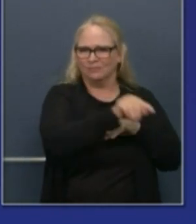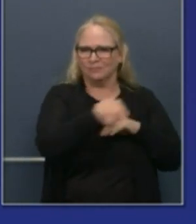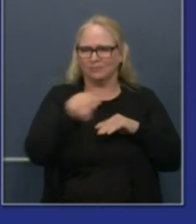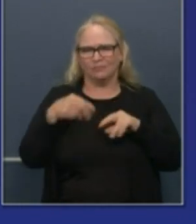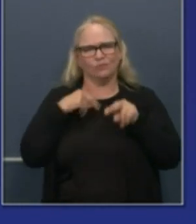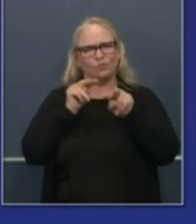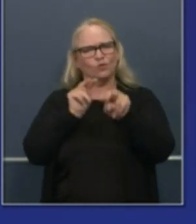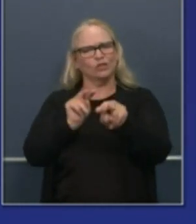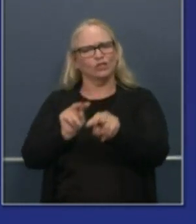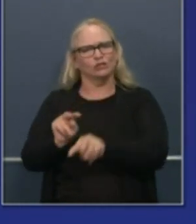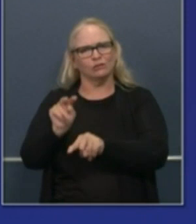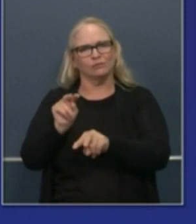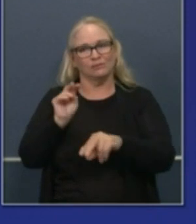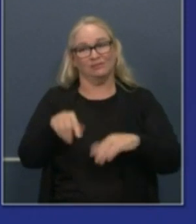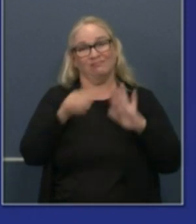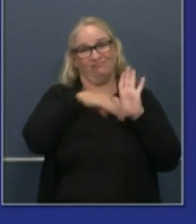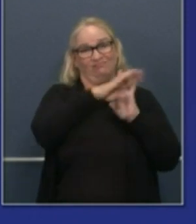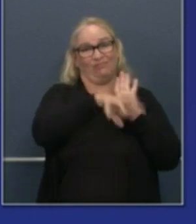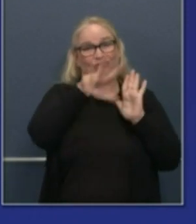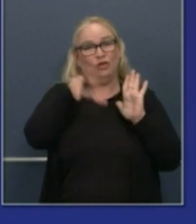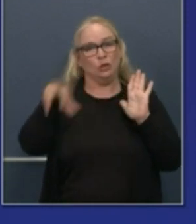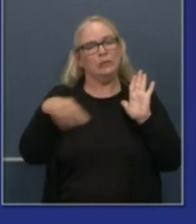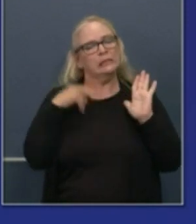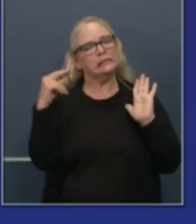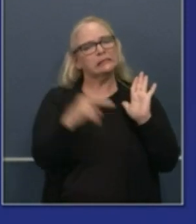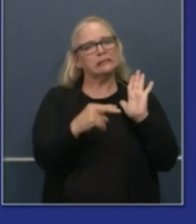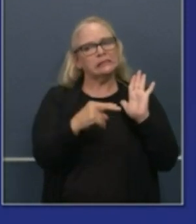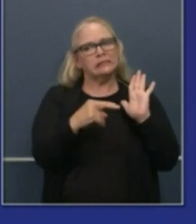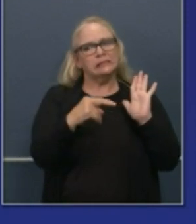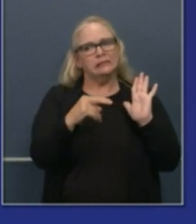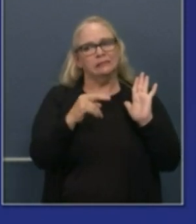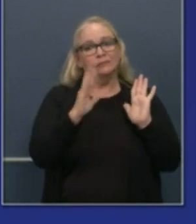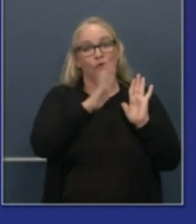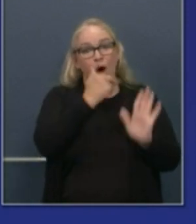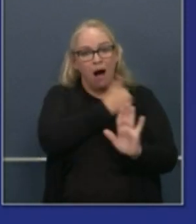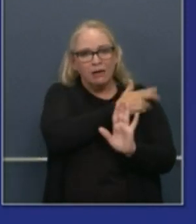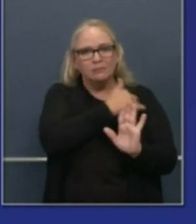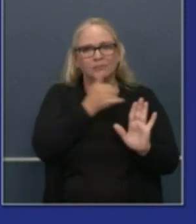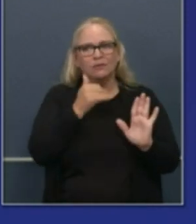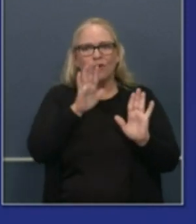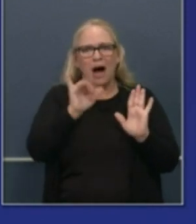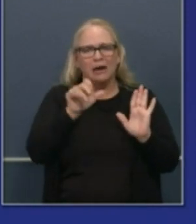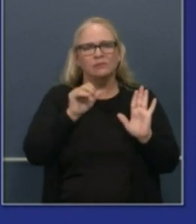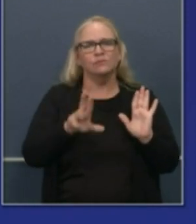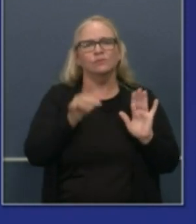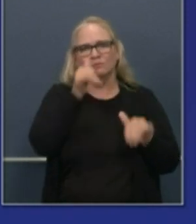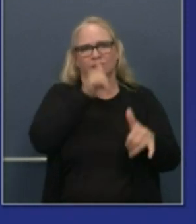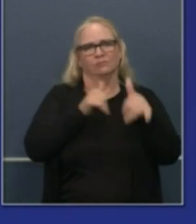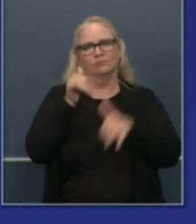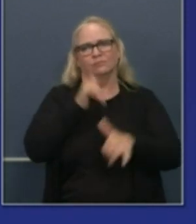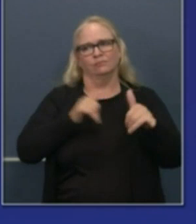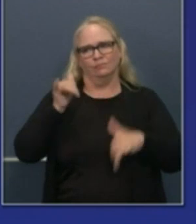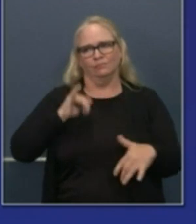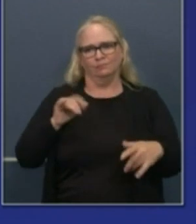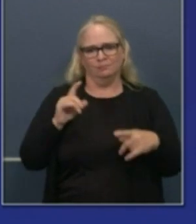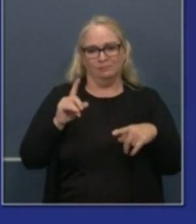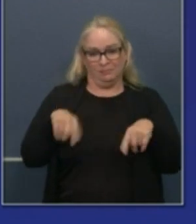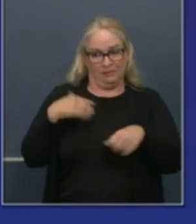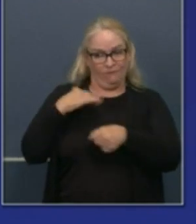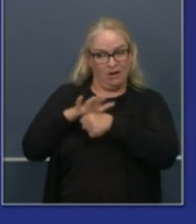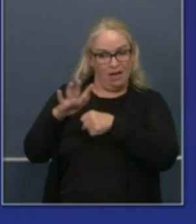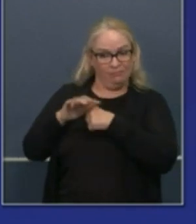as it relates to hospitalizations ICUs and the issue of human capital meaning personnel uh